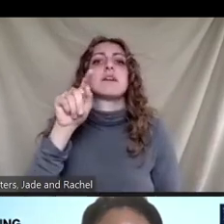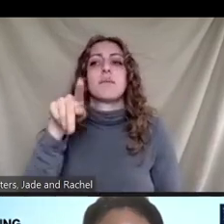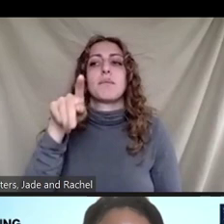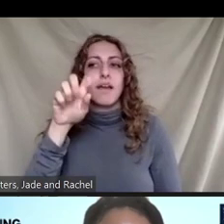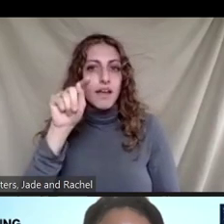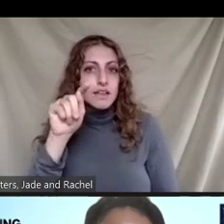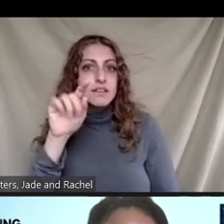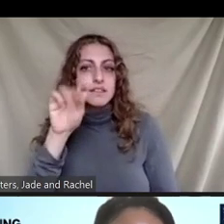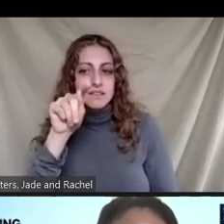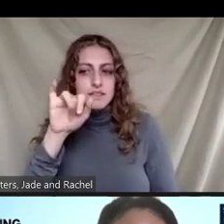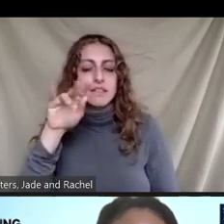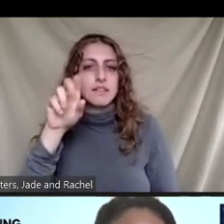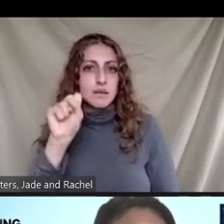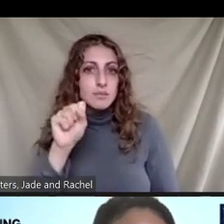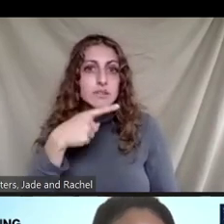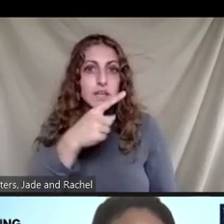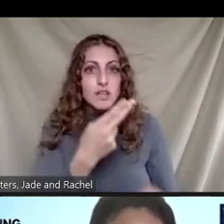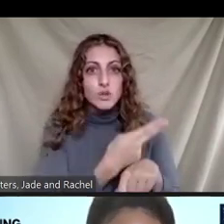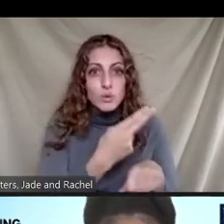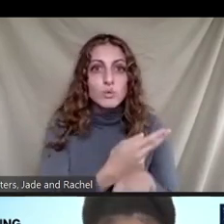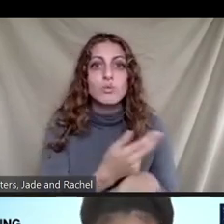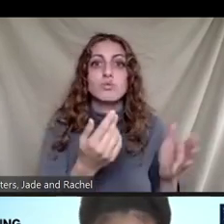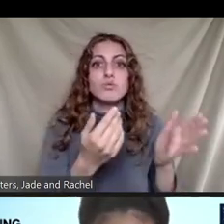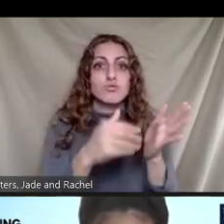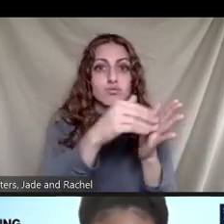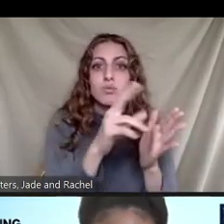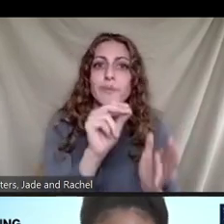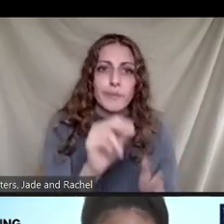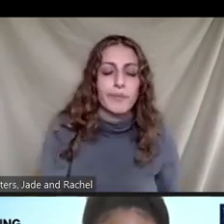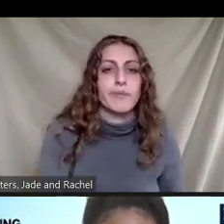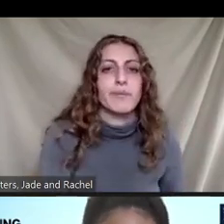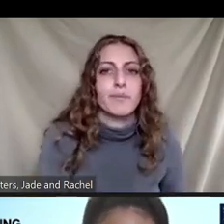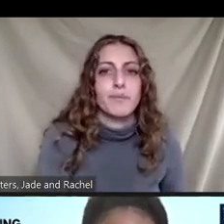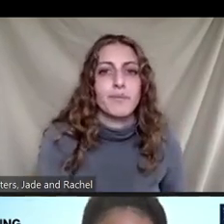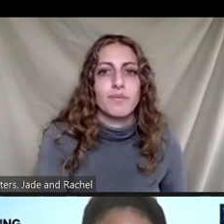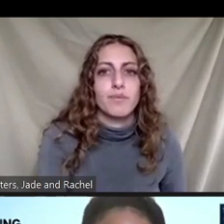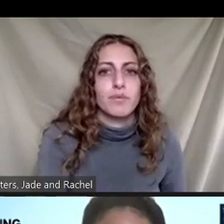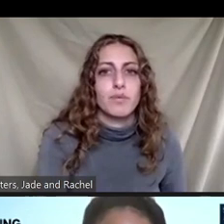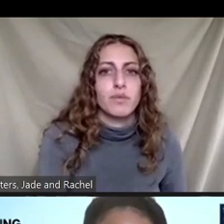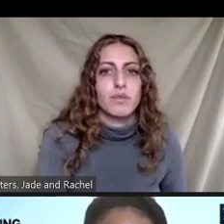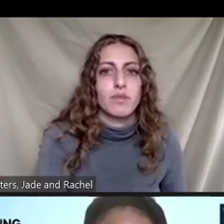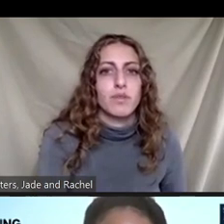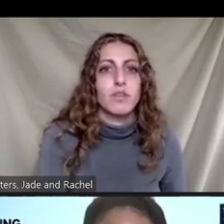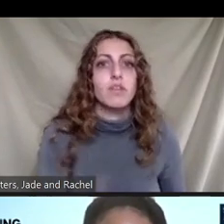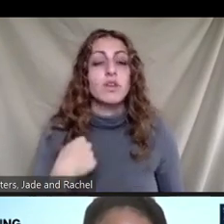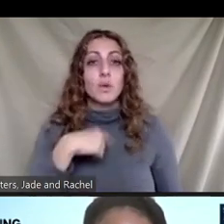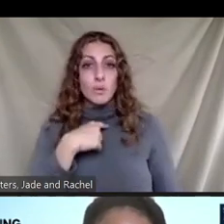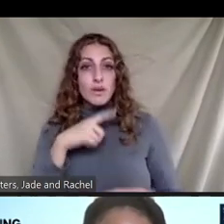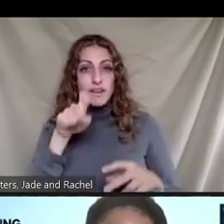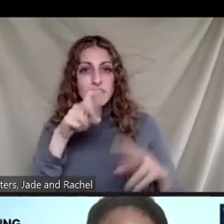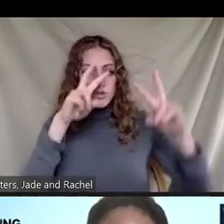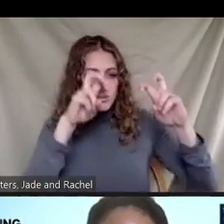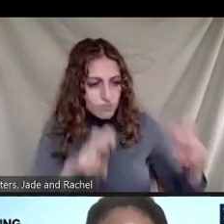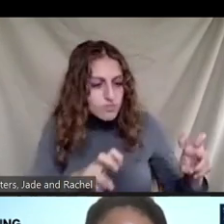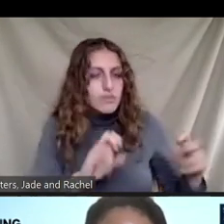do we need to, you know, discover more ways where we can recycle and reuse pipette tips,